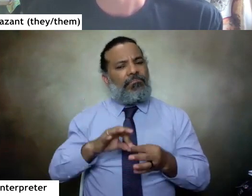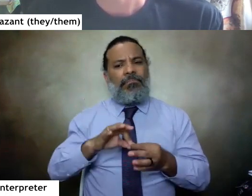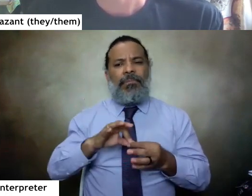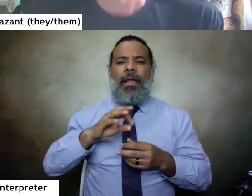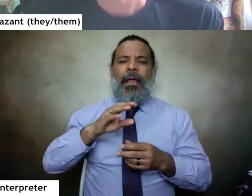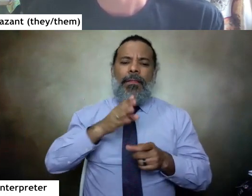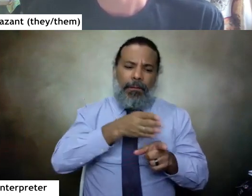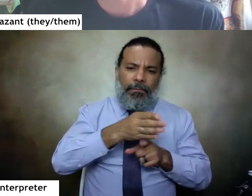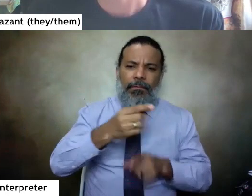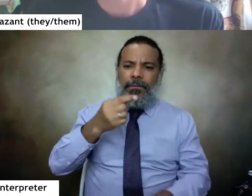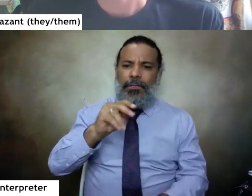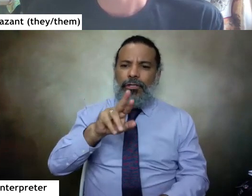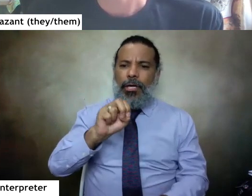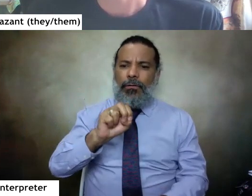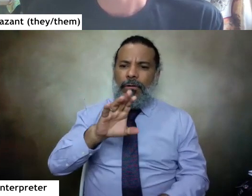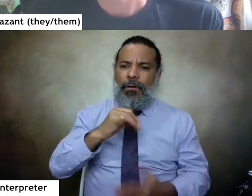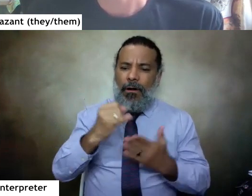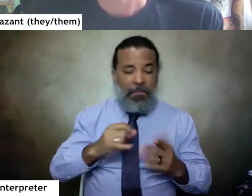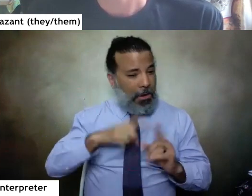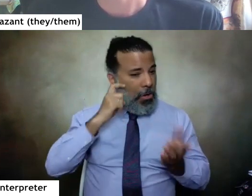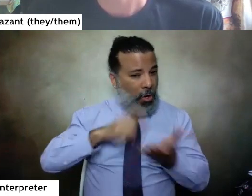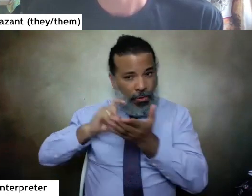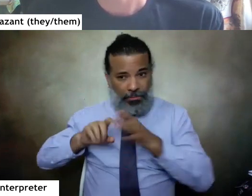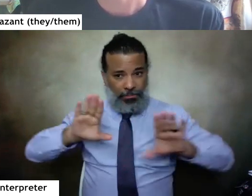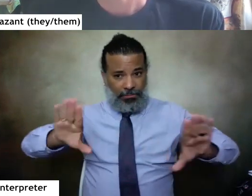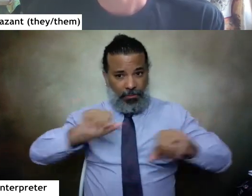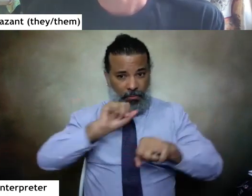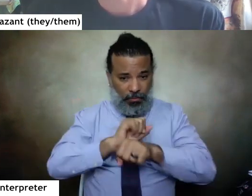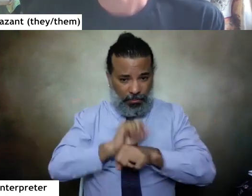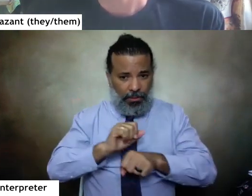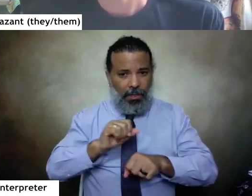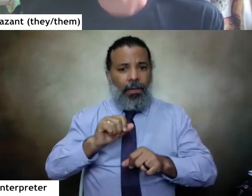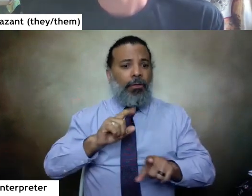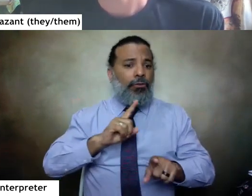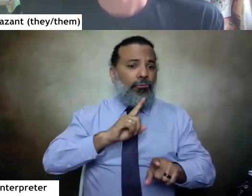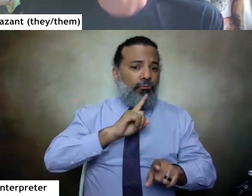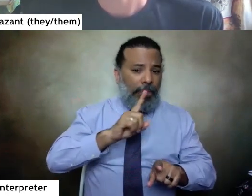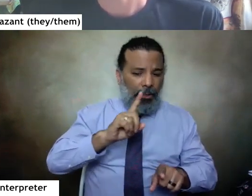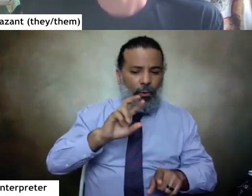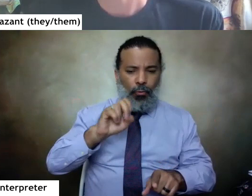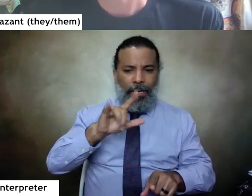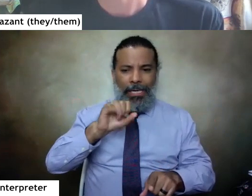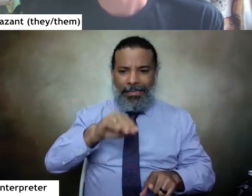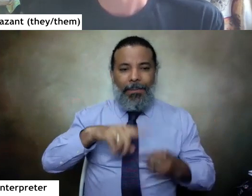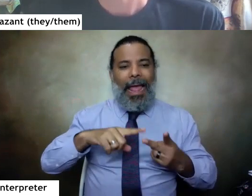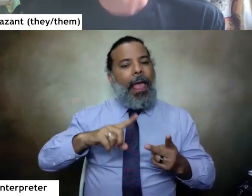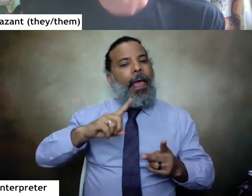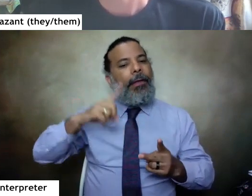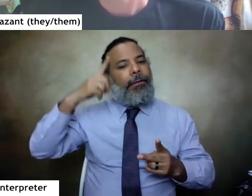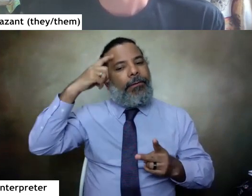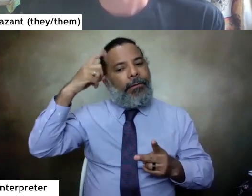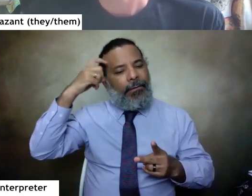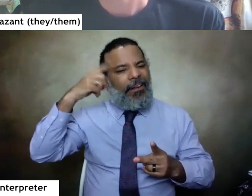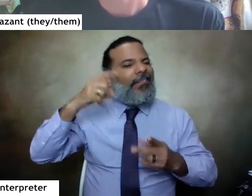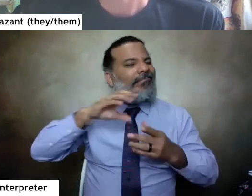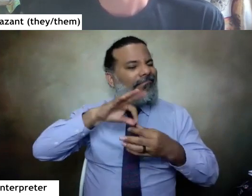your art specifically but i've noticed in both of your works that there is realism and speculative fantasy elements etc